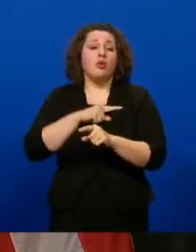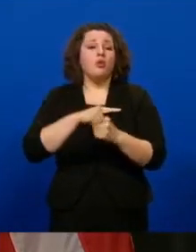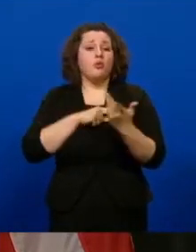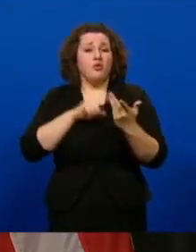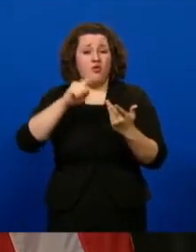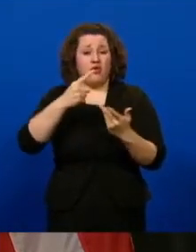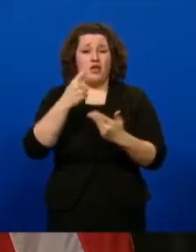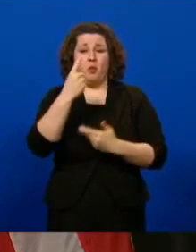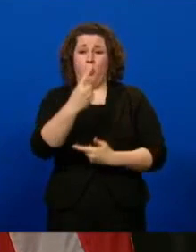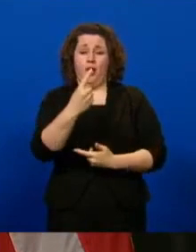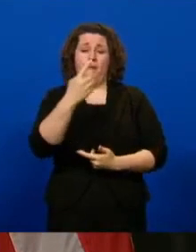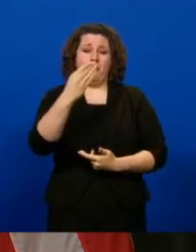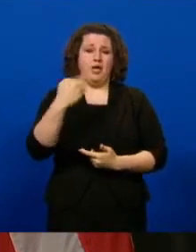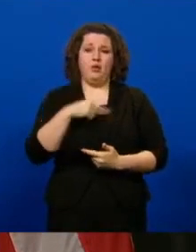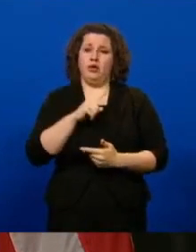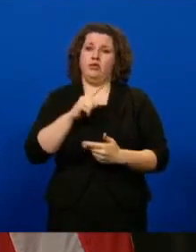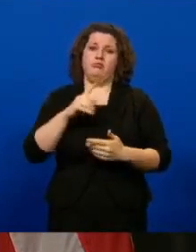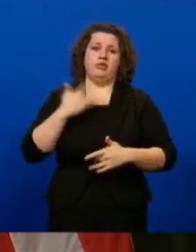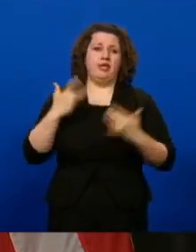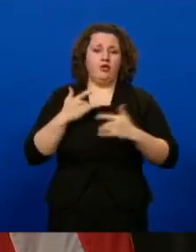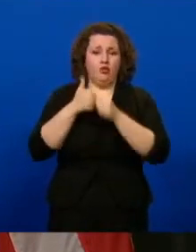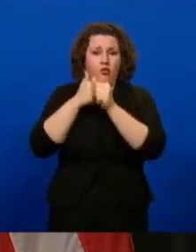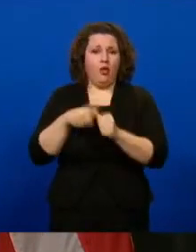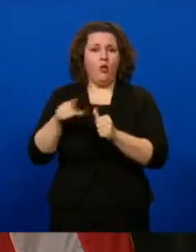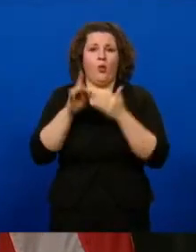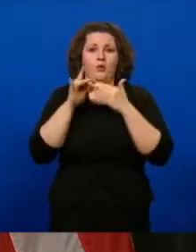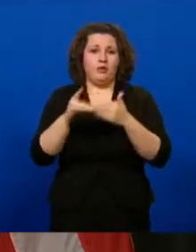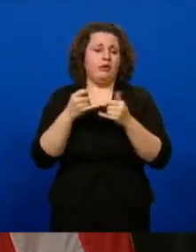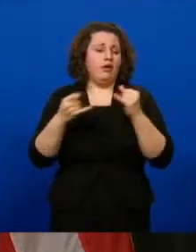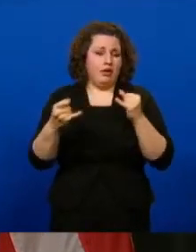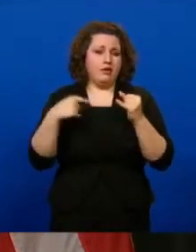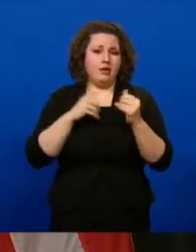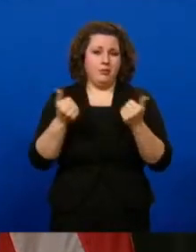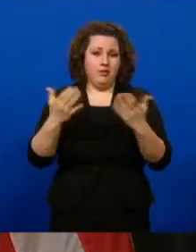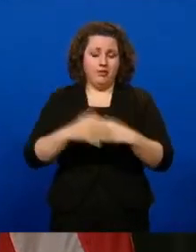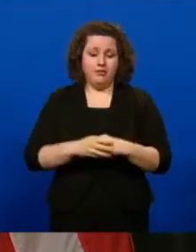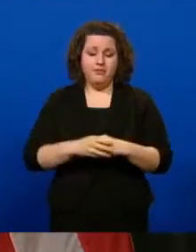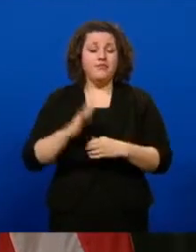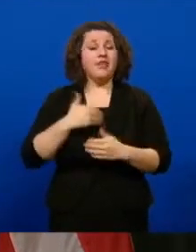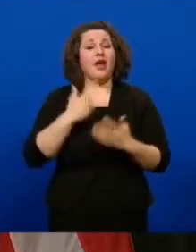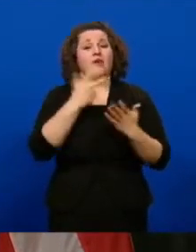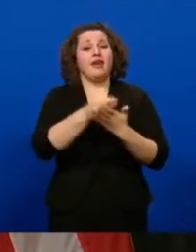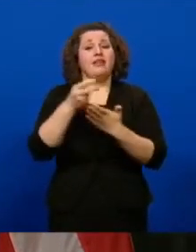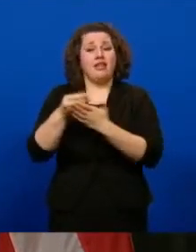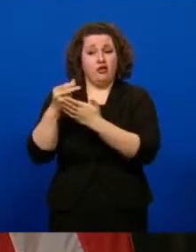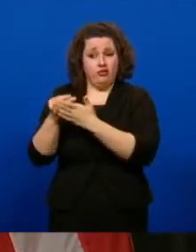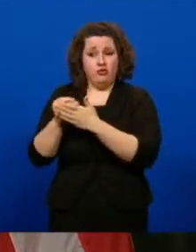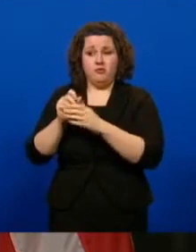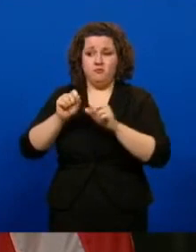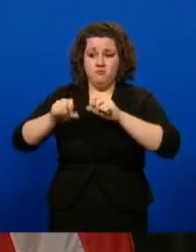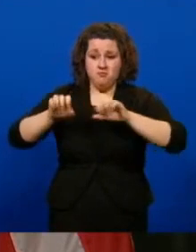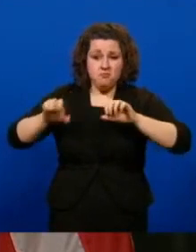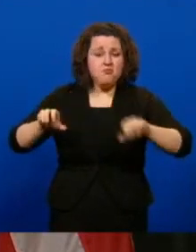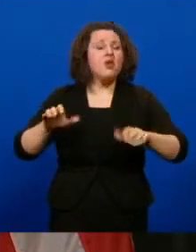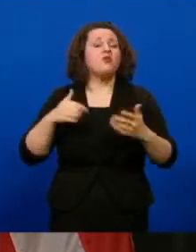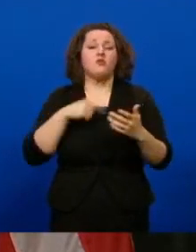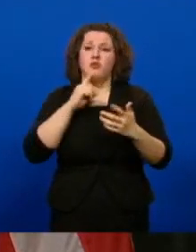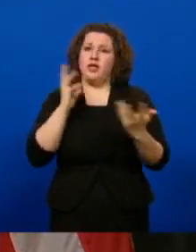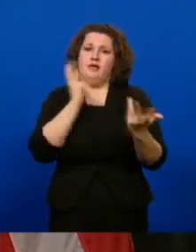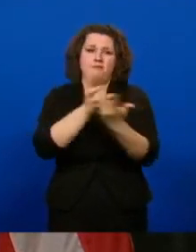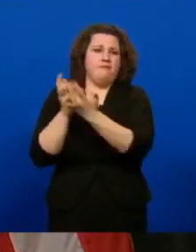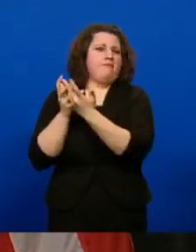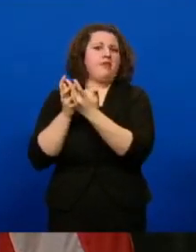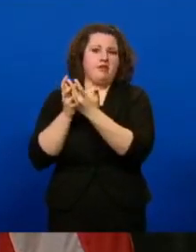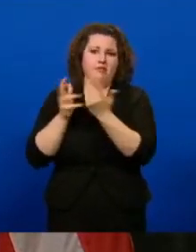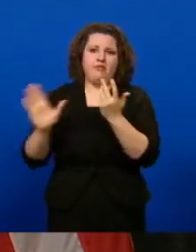given to us by the federal, state, and local levels. Our vaccination distribution capabilities fit many formats and needs.